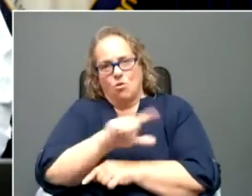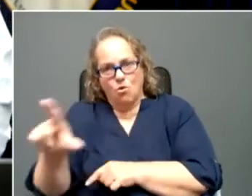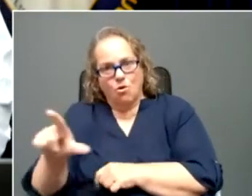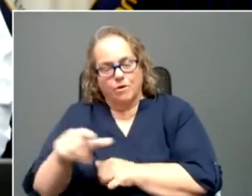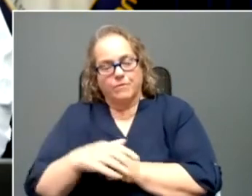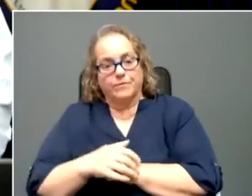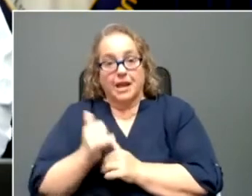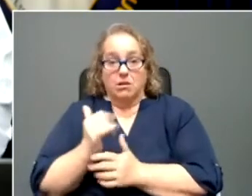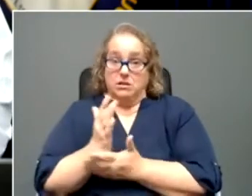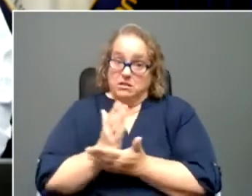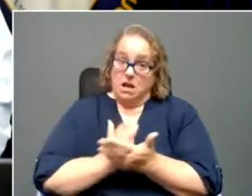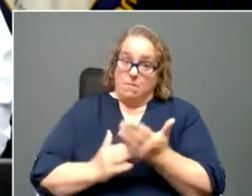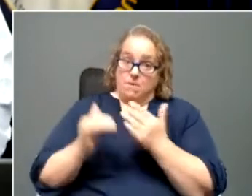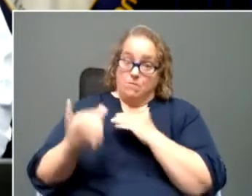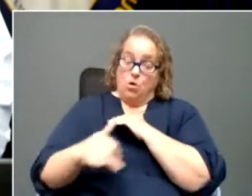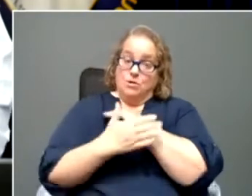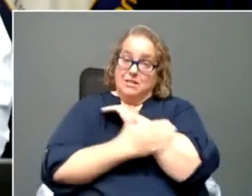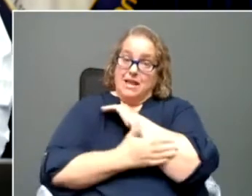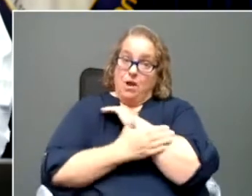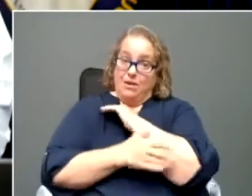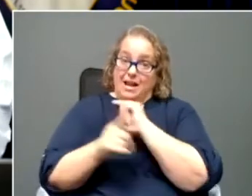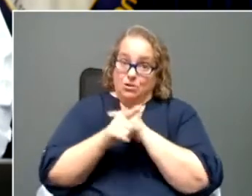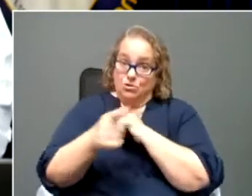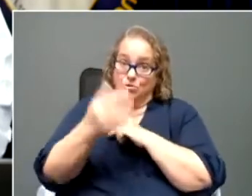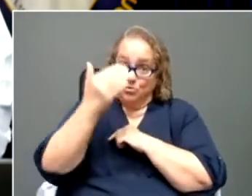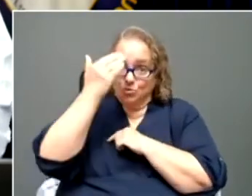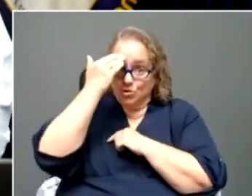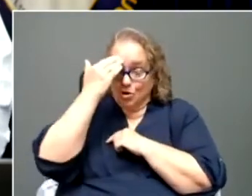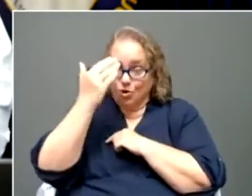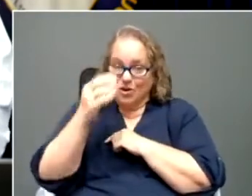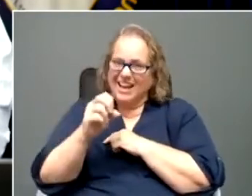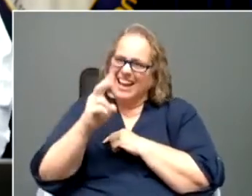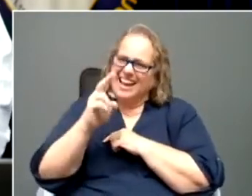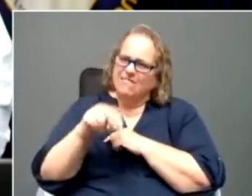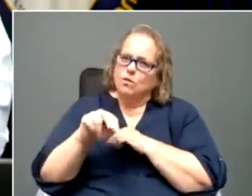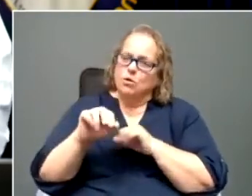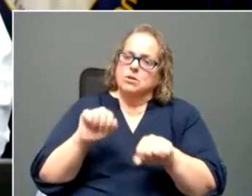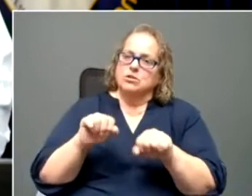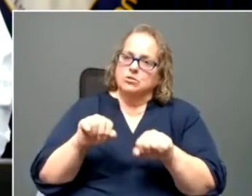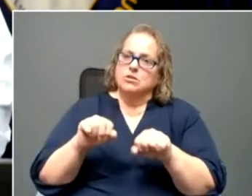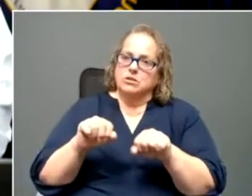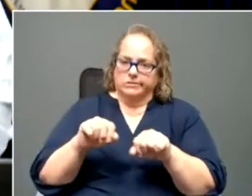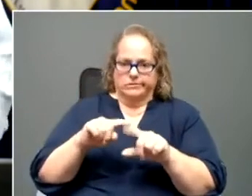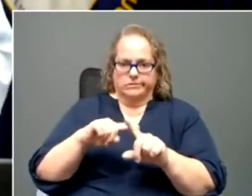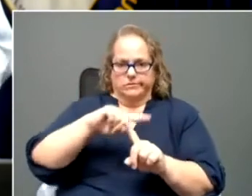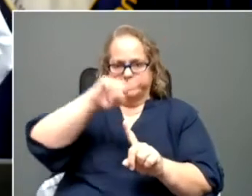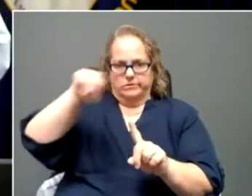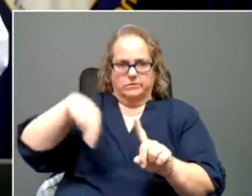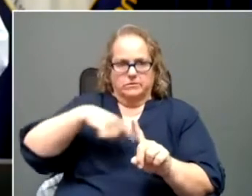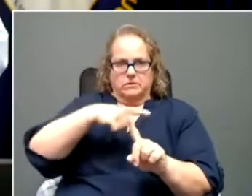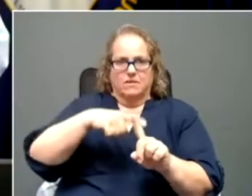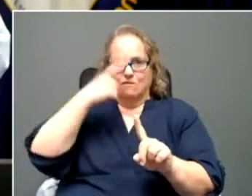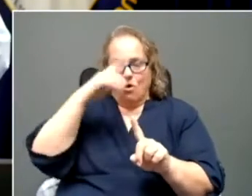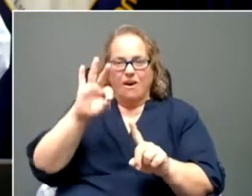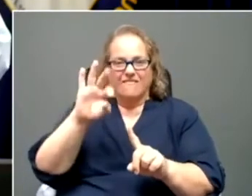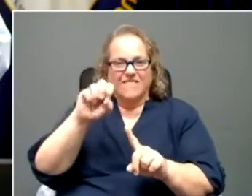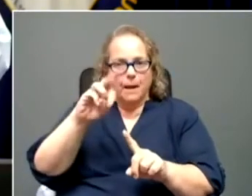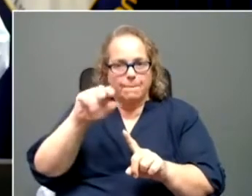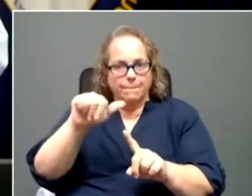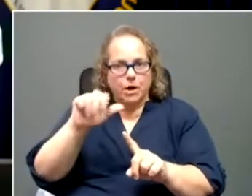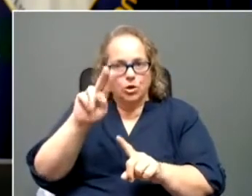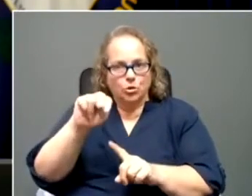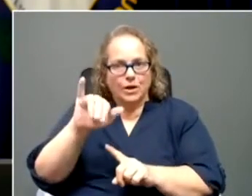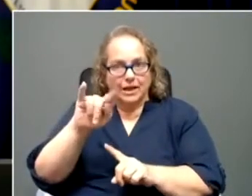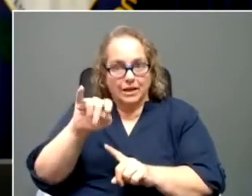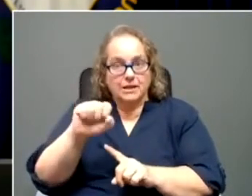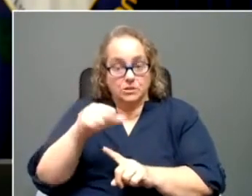some of those counties, as you know, were even potentially in a ring of counties for our fema units. And so we had folks that